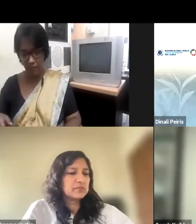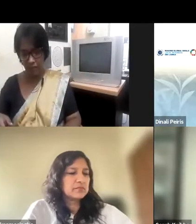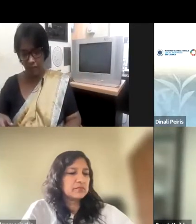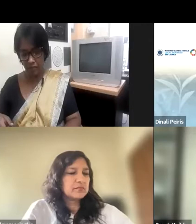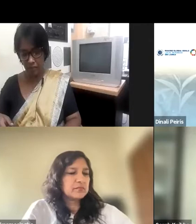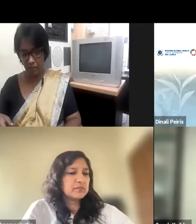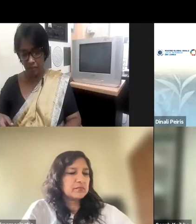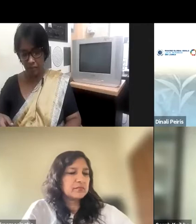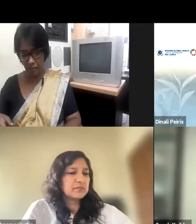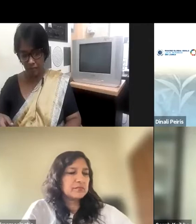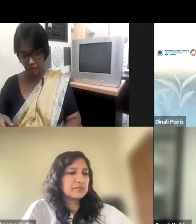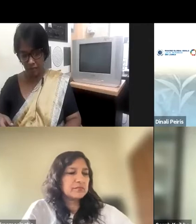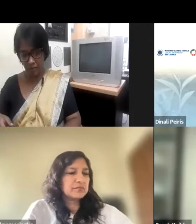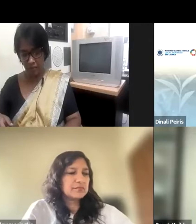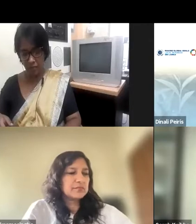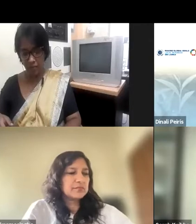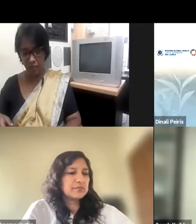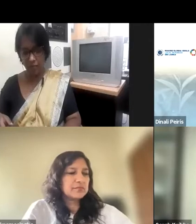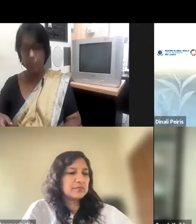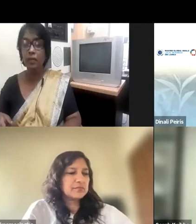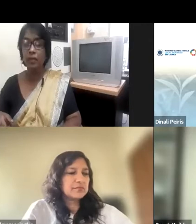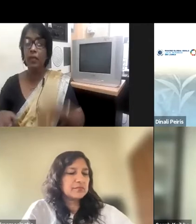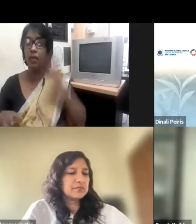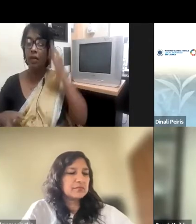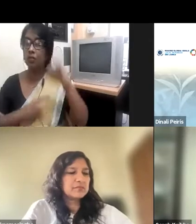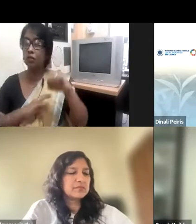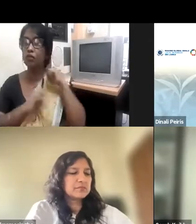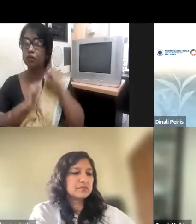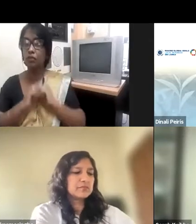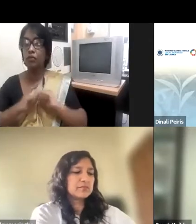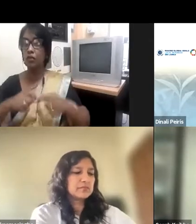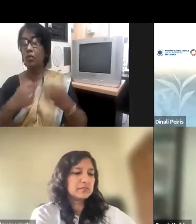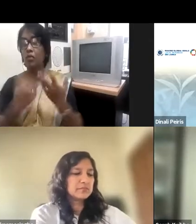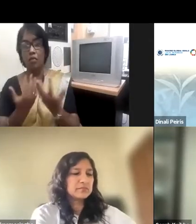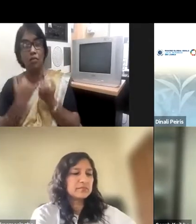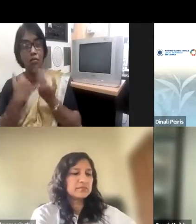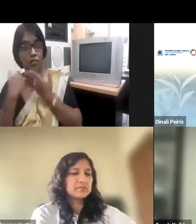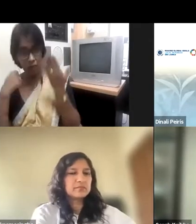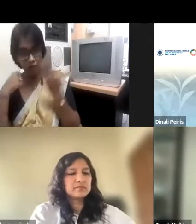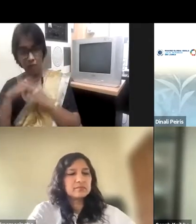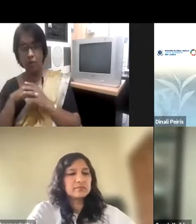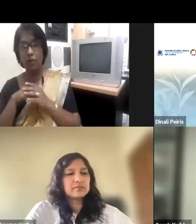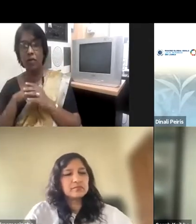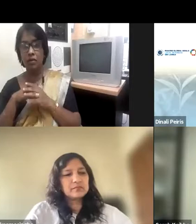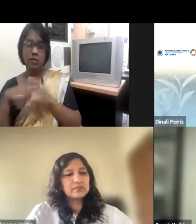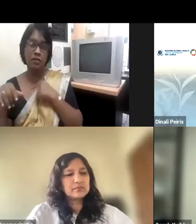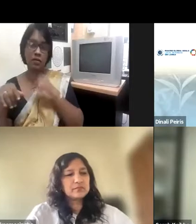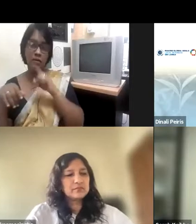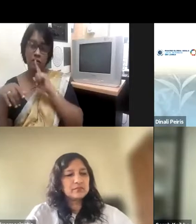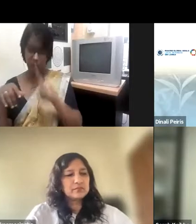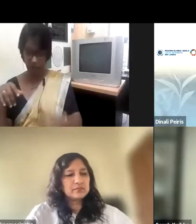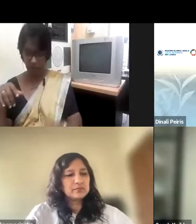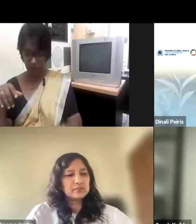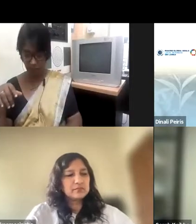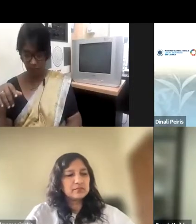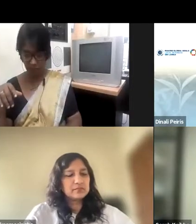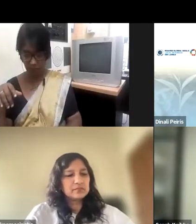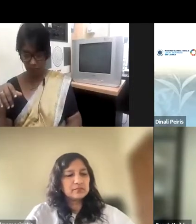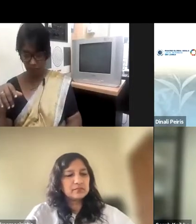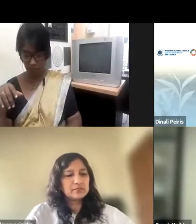which is a partnership of Global Compact and UN Women. And what I really just want to emphasise about that is that we've been working on